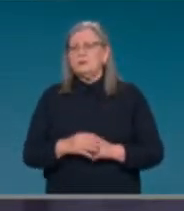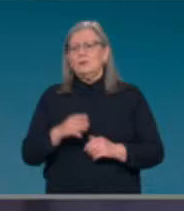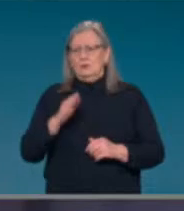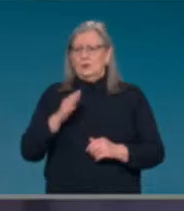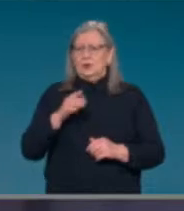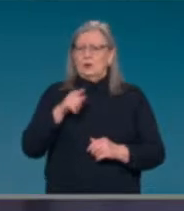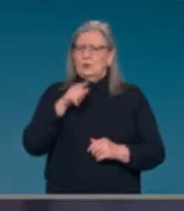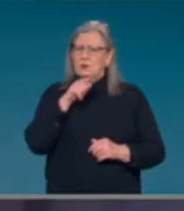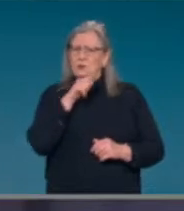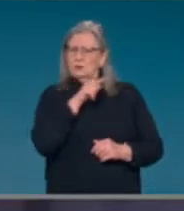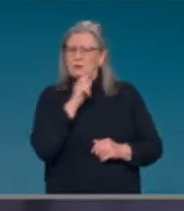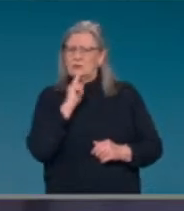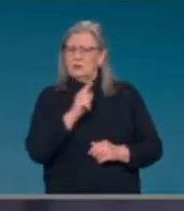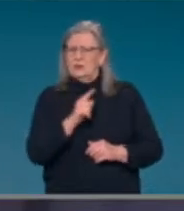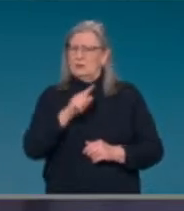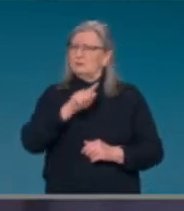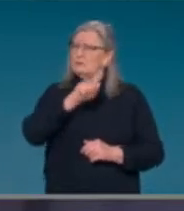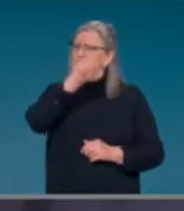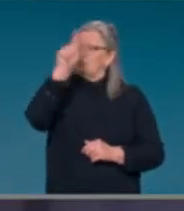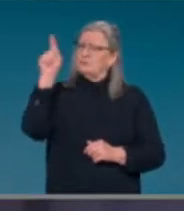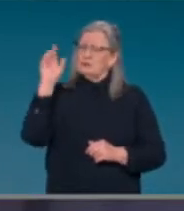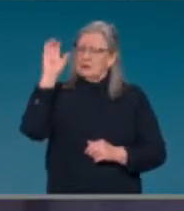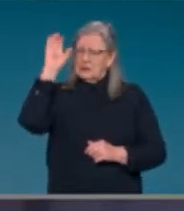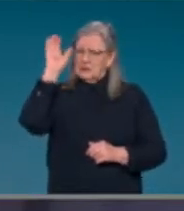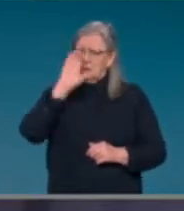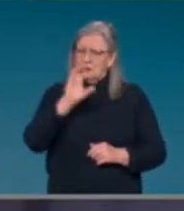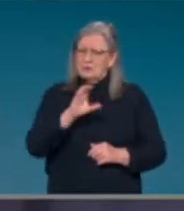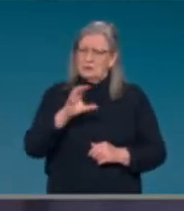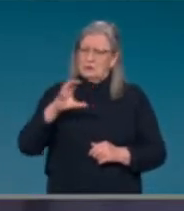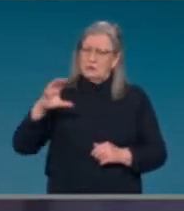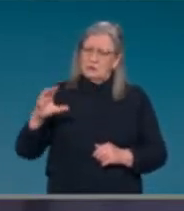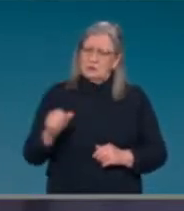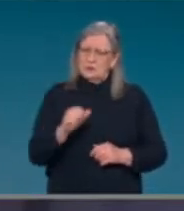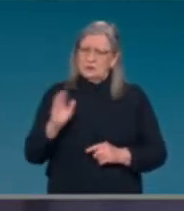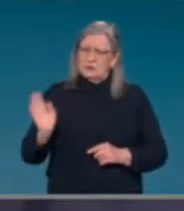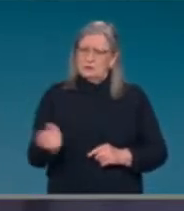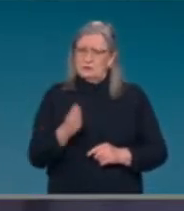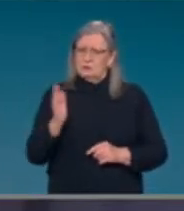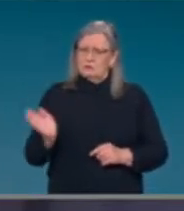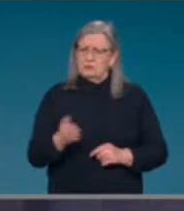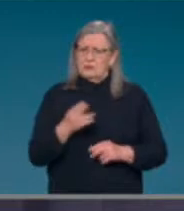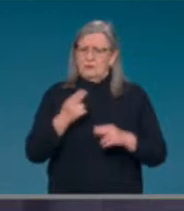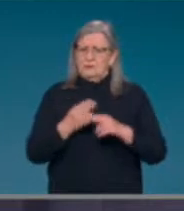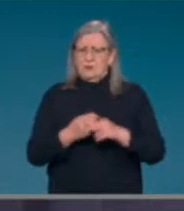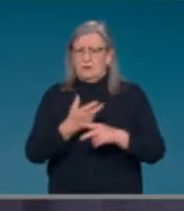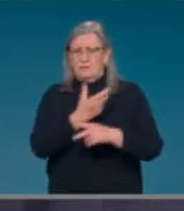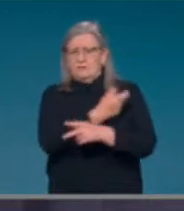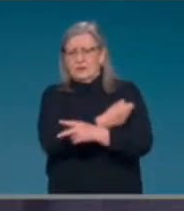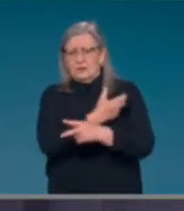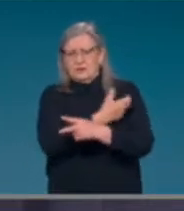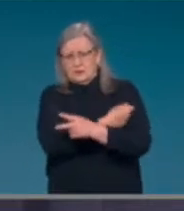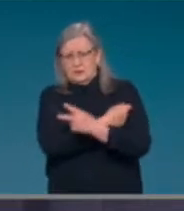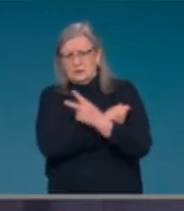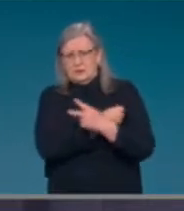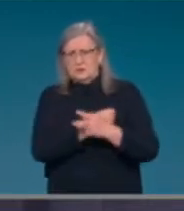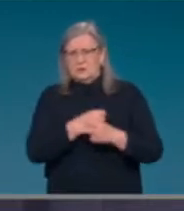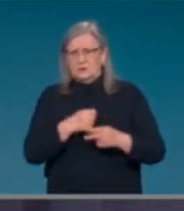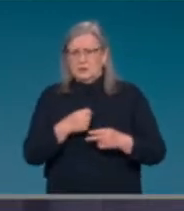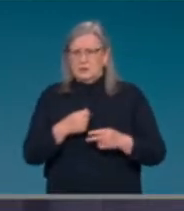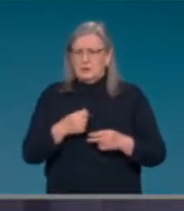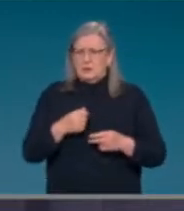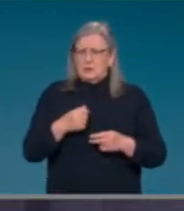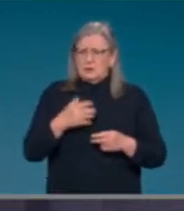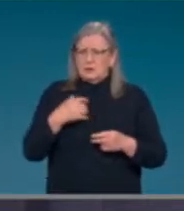prioritise helping vaccinate the poorer countries. Has there been any update on vaccinating our Pacific neighbours?